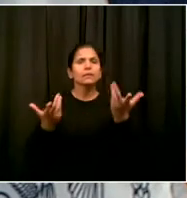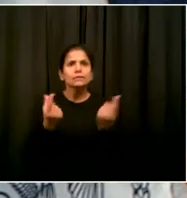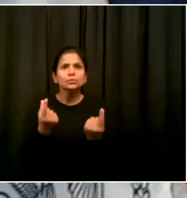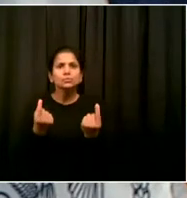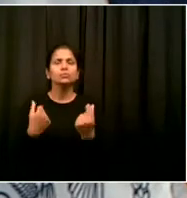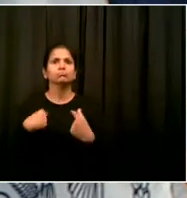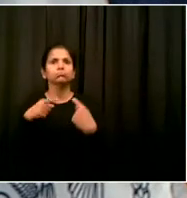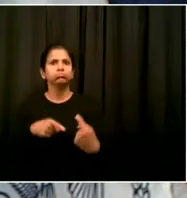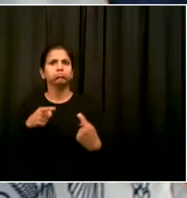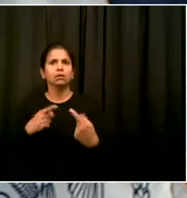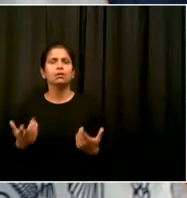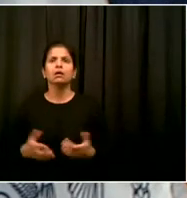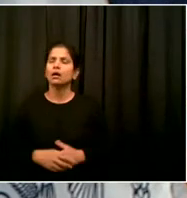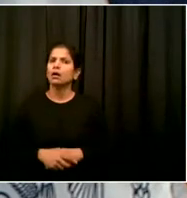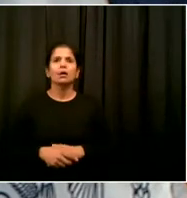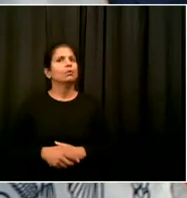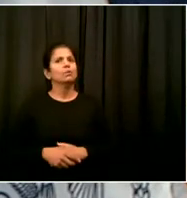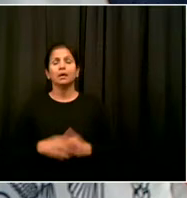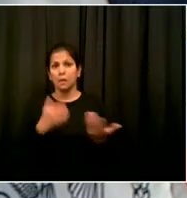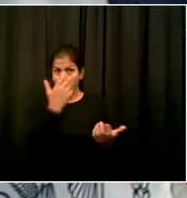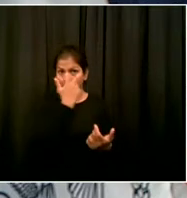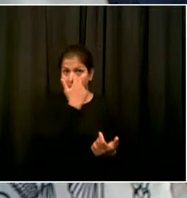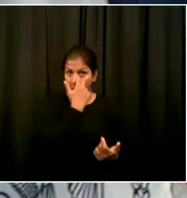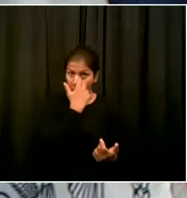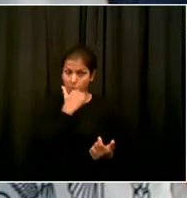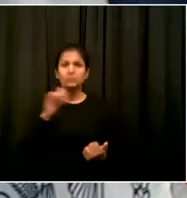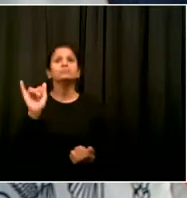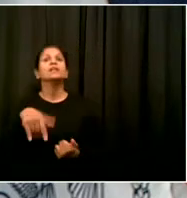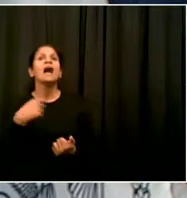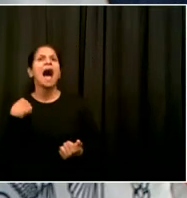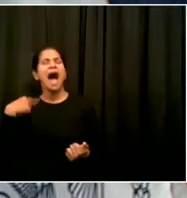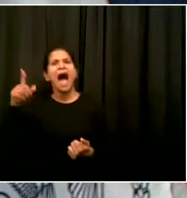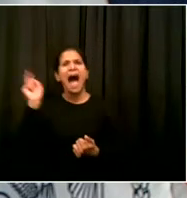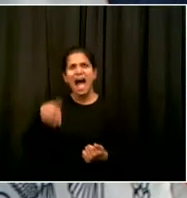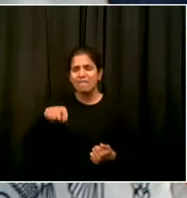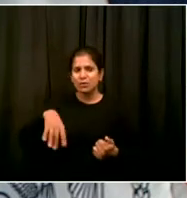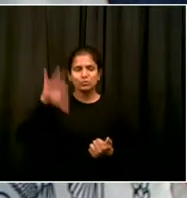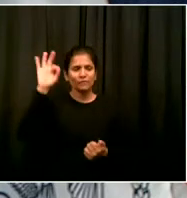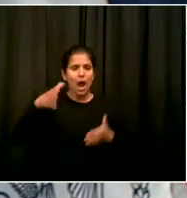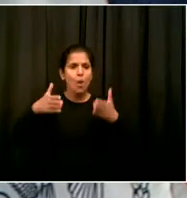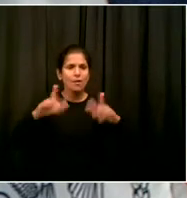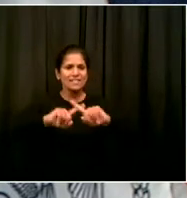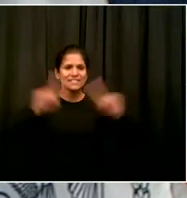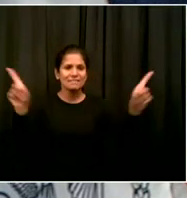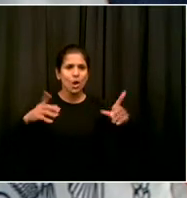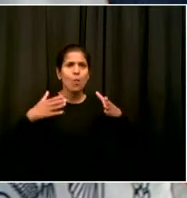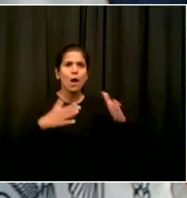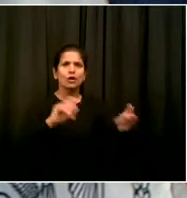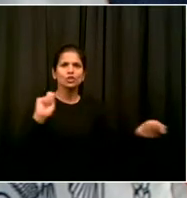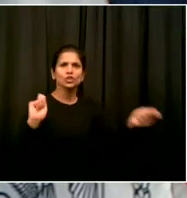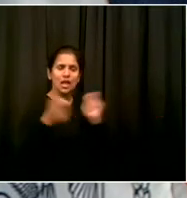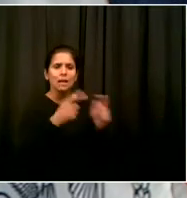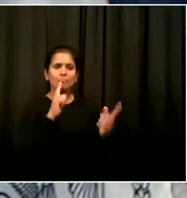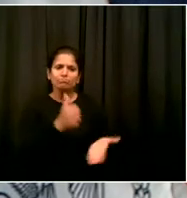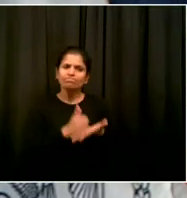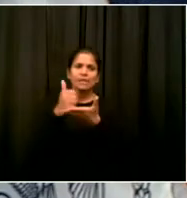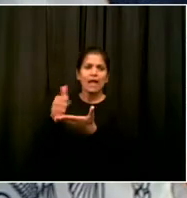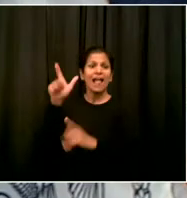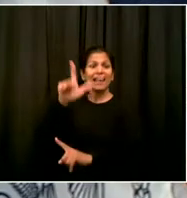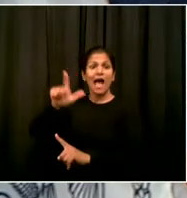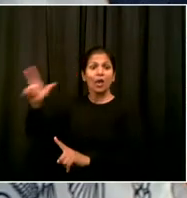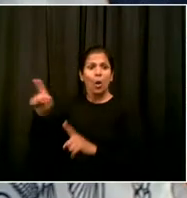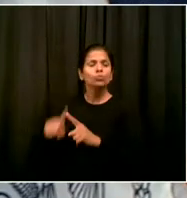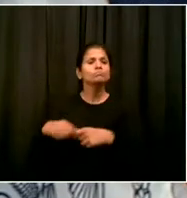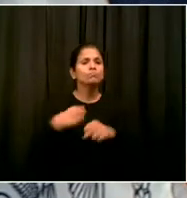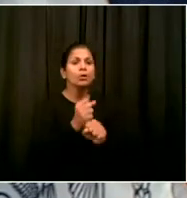businesses. All of them deserve relief. This is a global pandemic. It is no one's fault. Everyone deserves